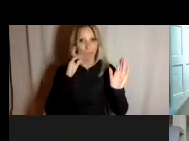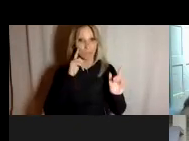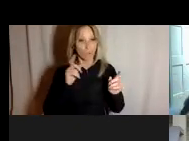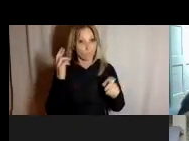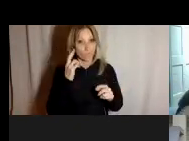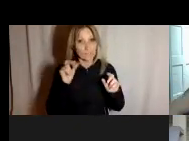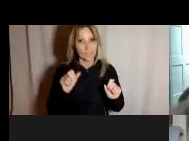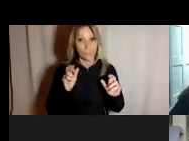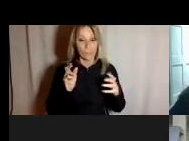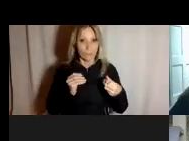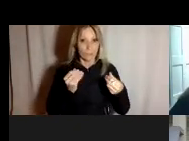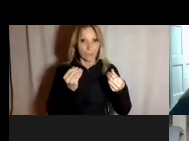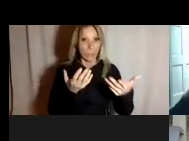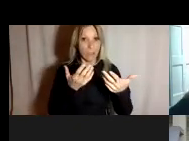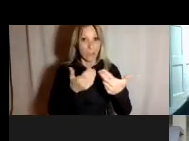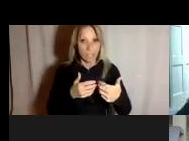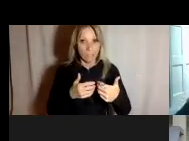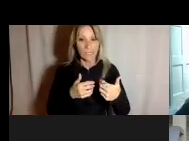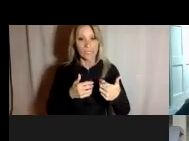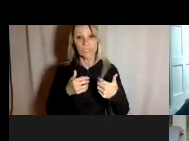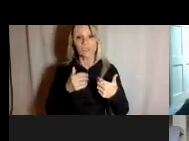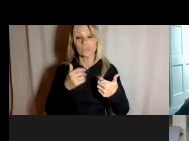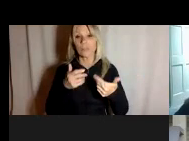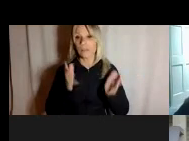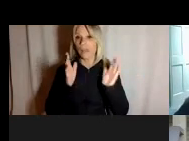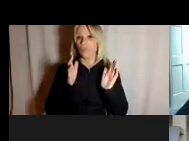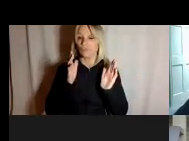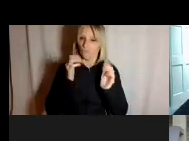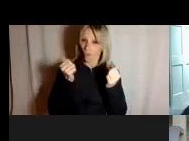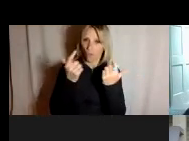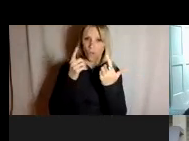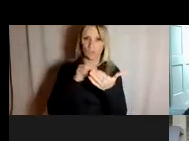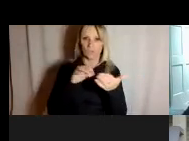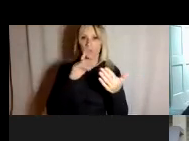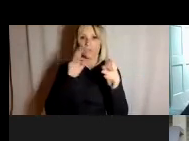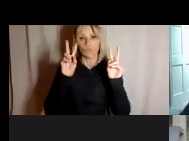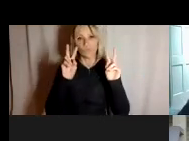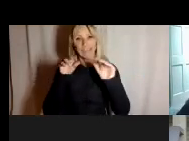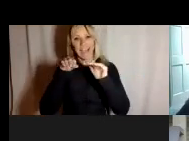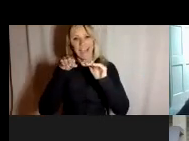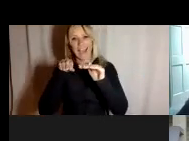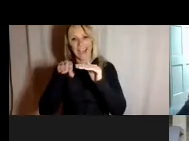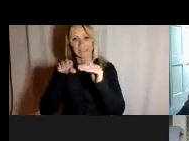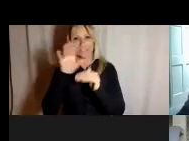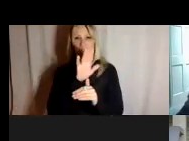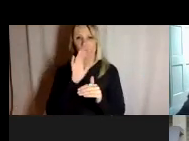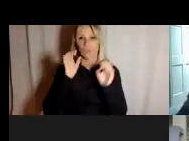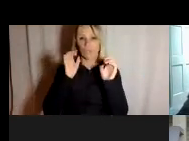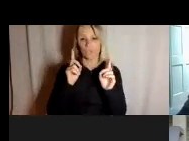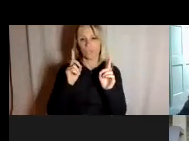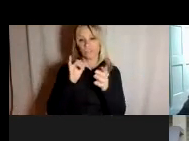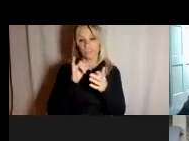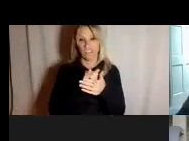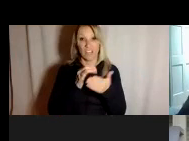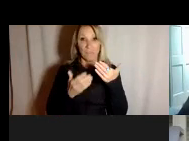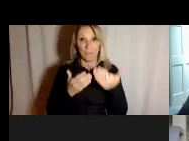are necessary for every student to access their education and we that could be something as simple as a ramp allowing